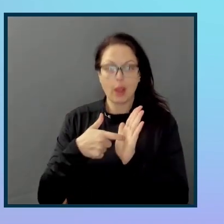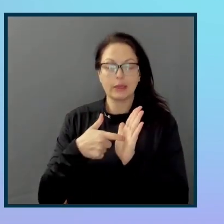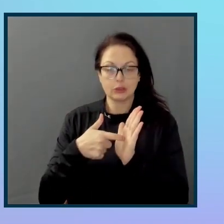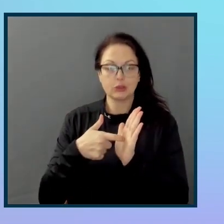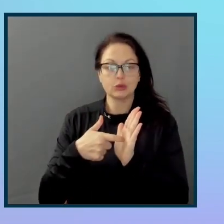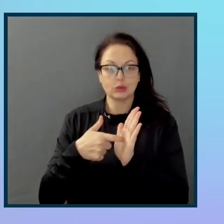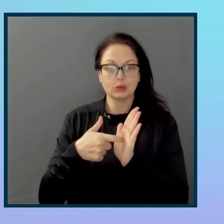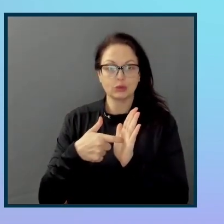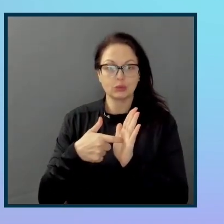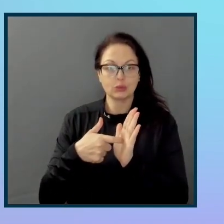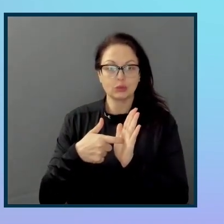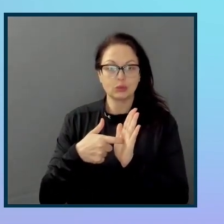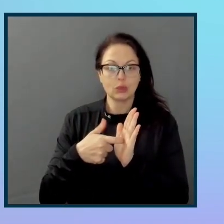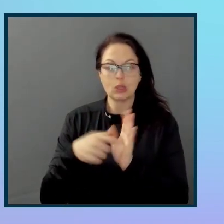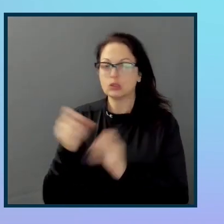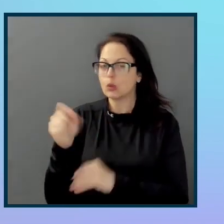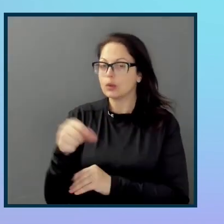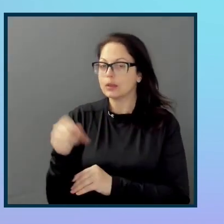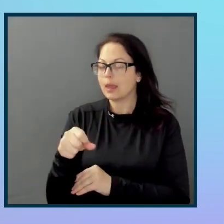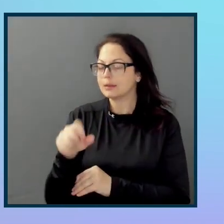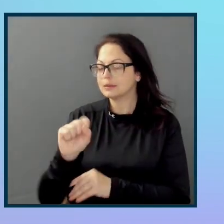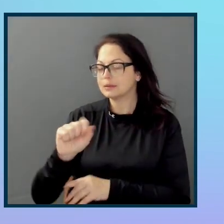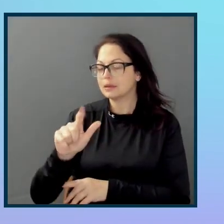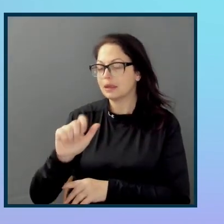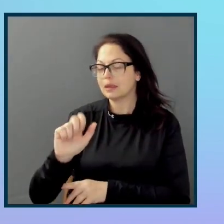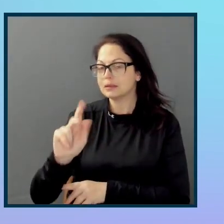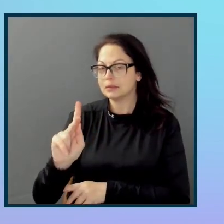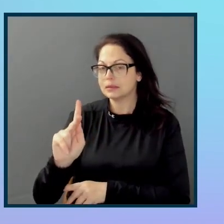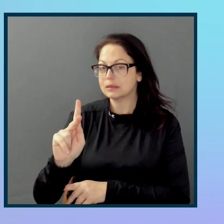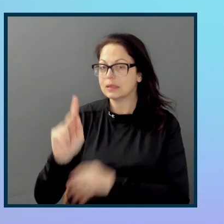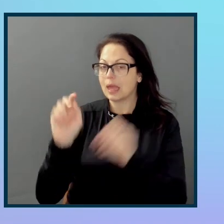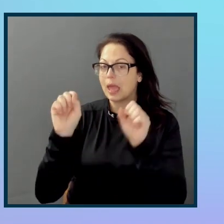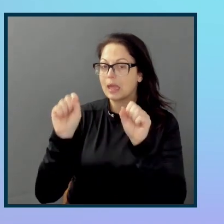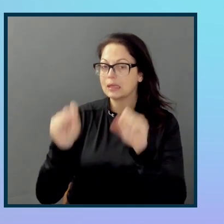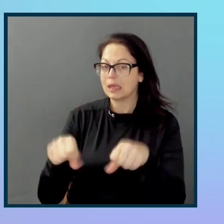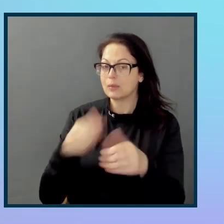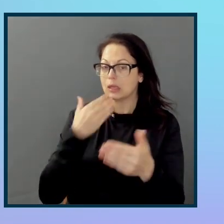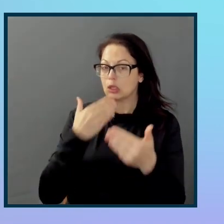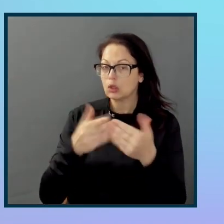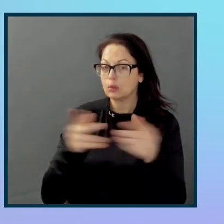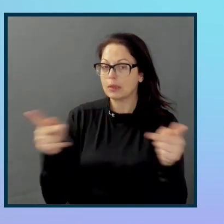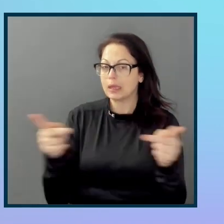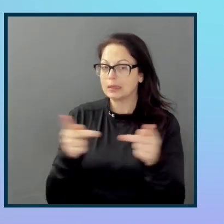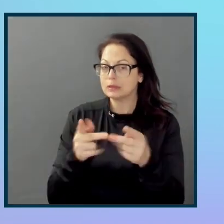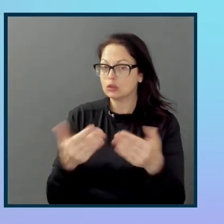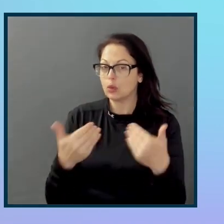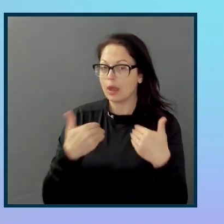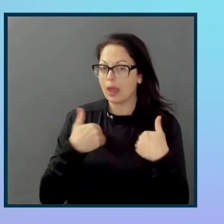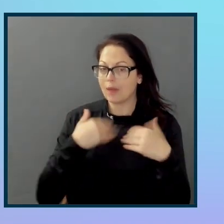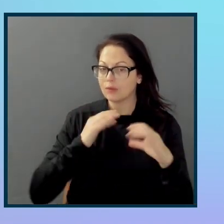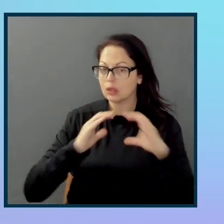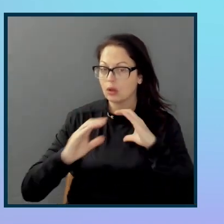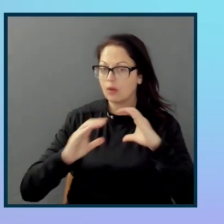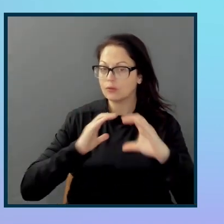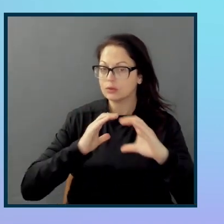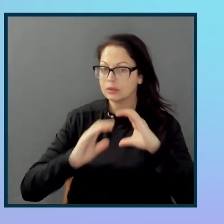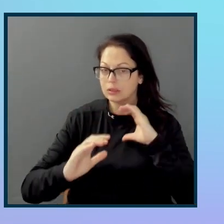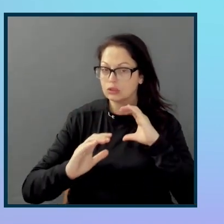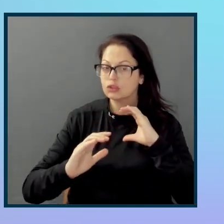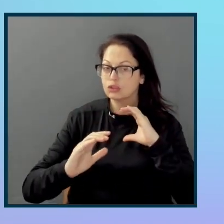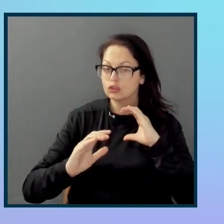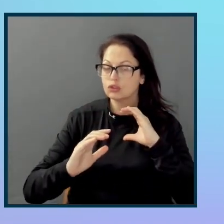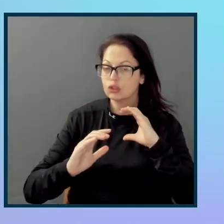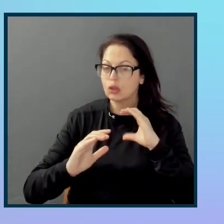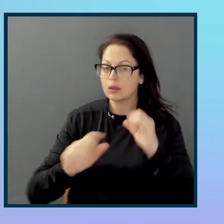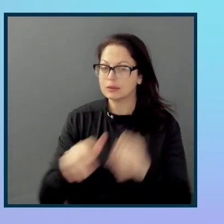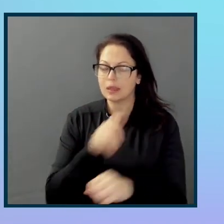And so, yes, like things like Slack can be a really good place to have those conversations. Trying to make sure that you, not necessarily in